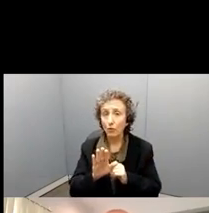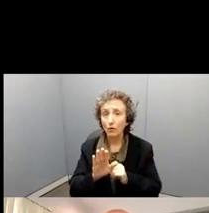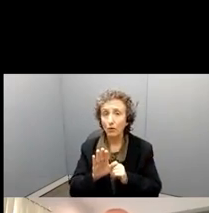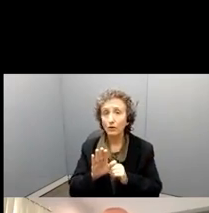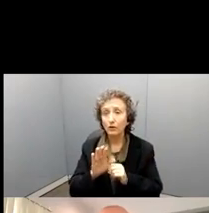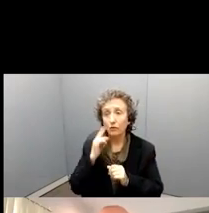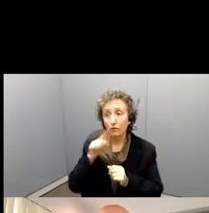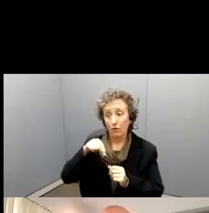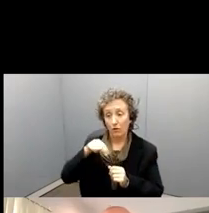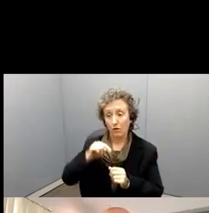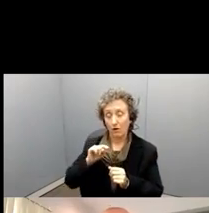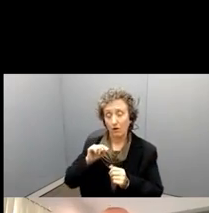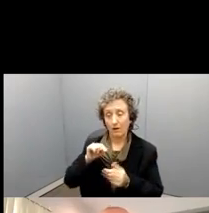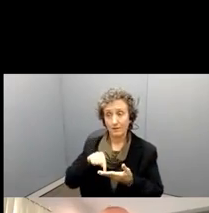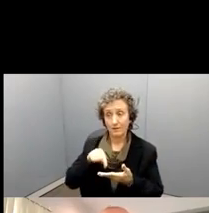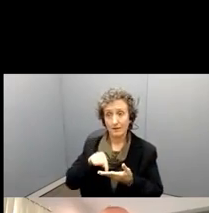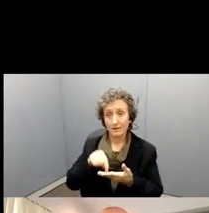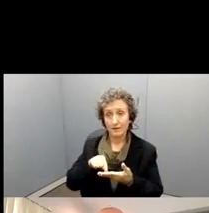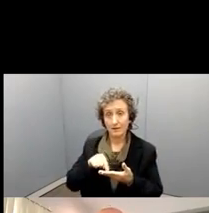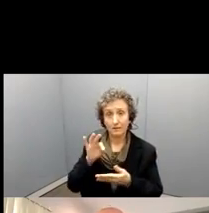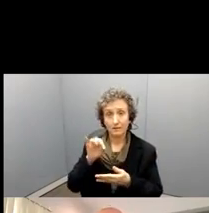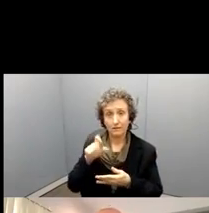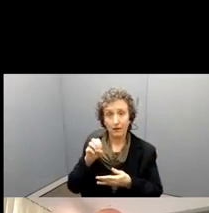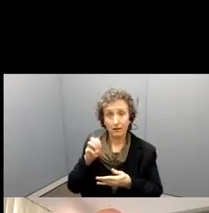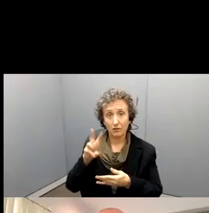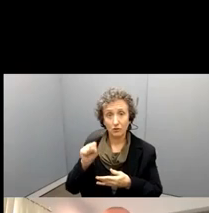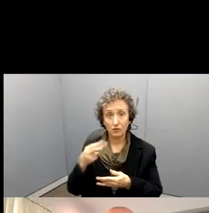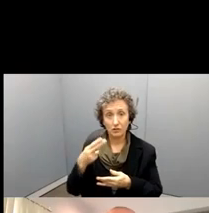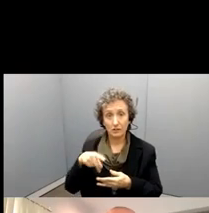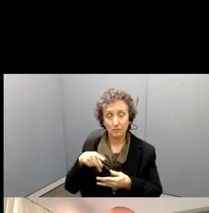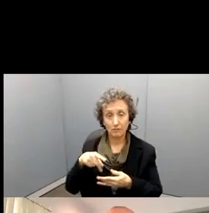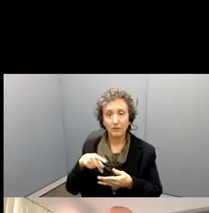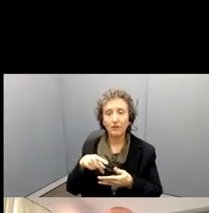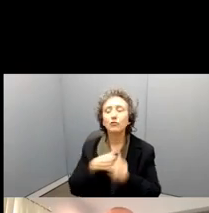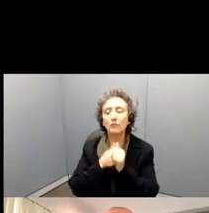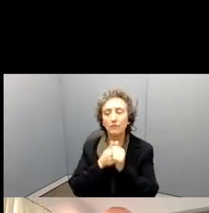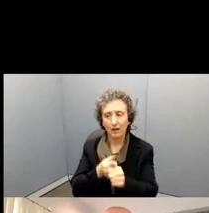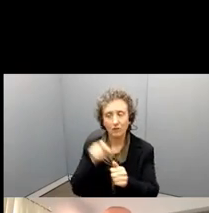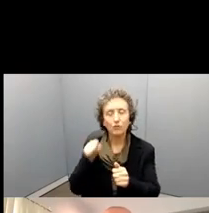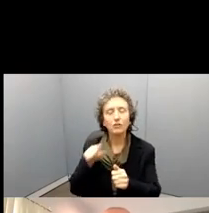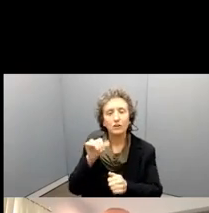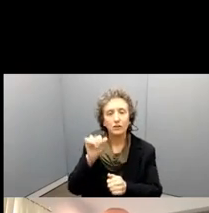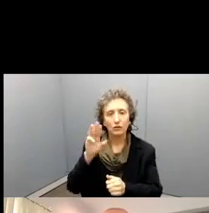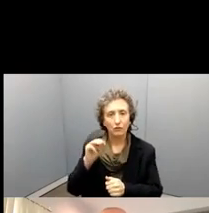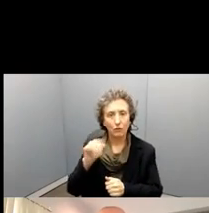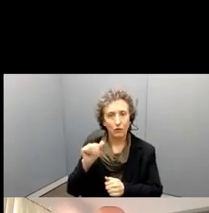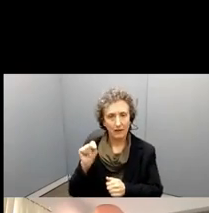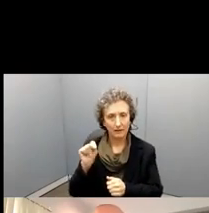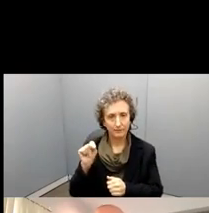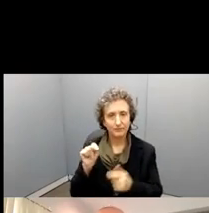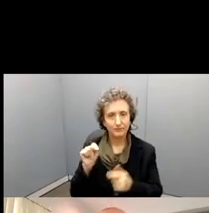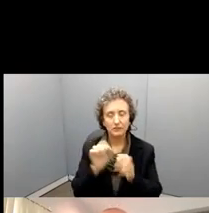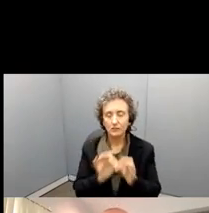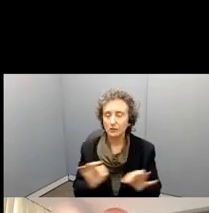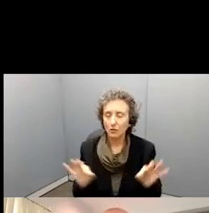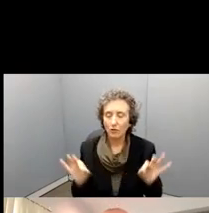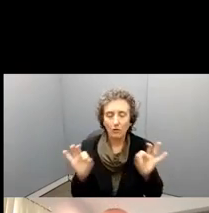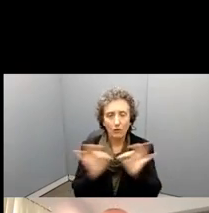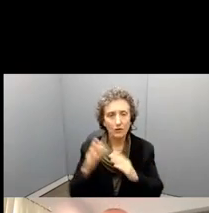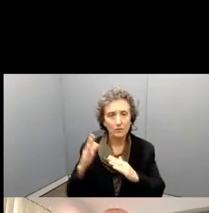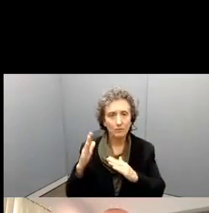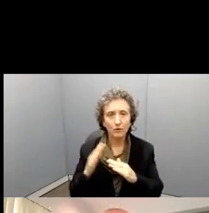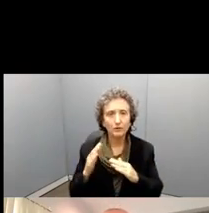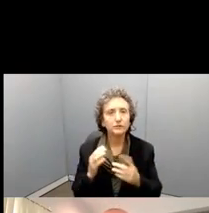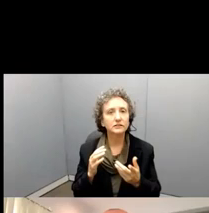uh, fellowship follows this format here. That, that's so important that it, and that that is